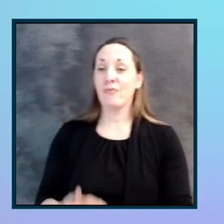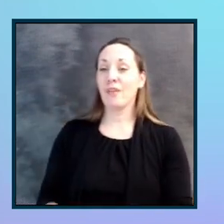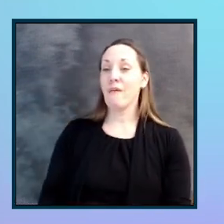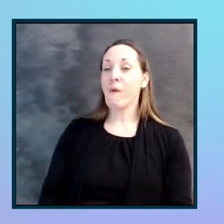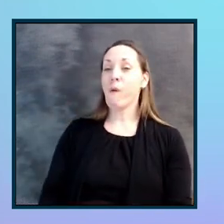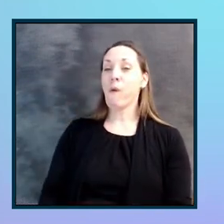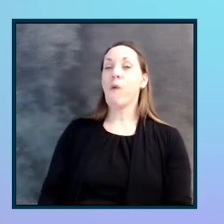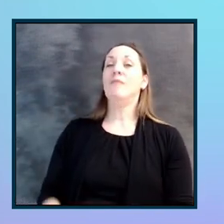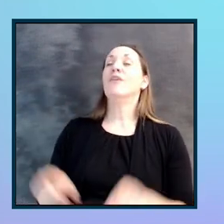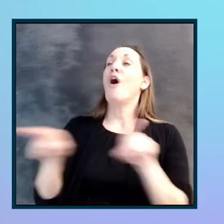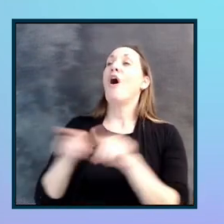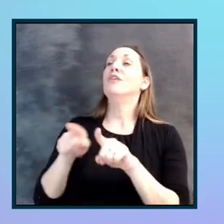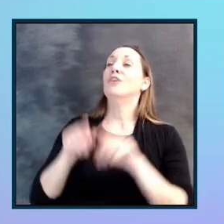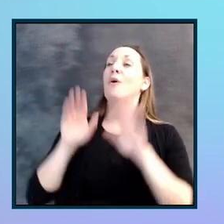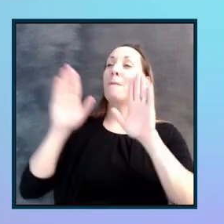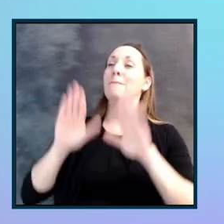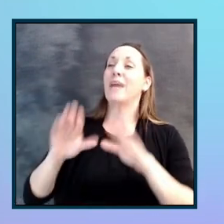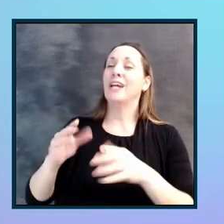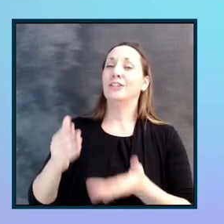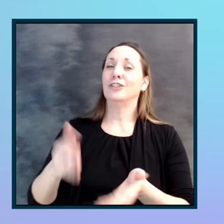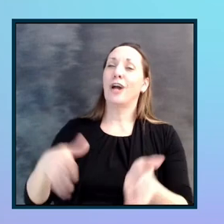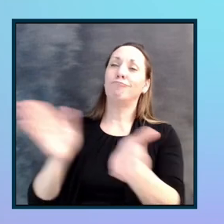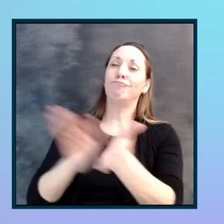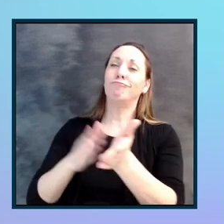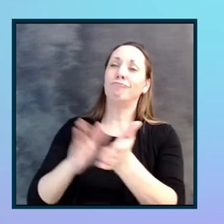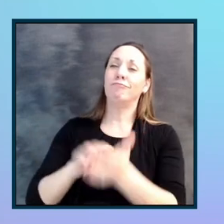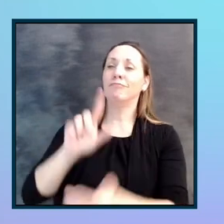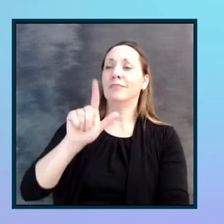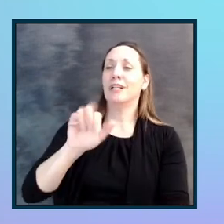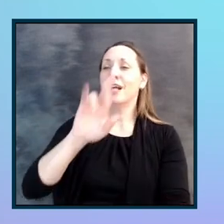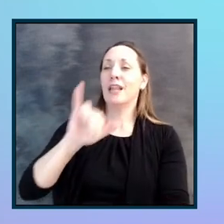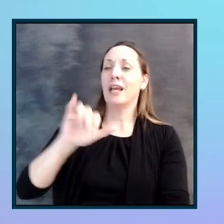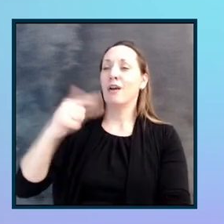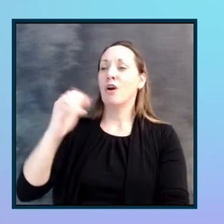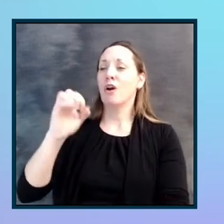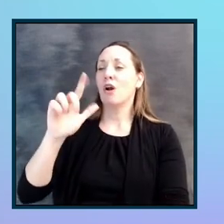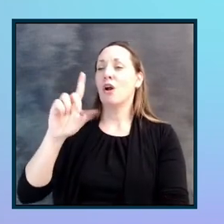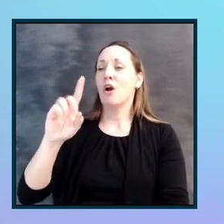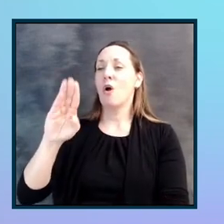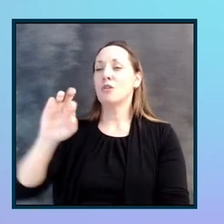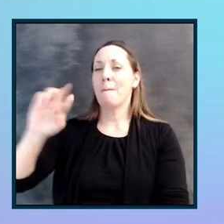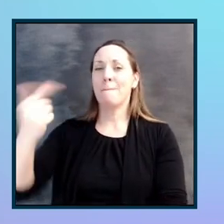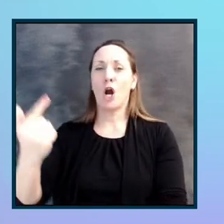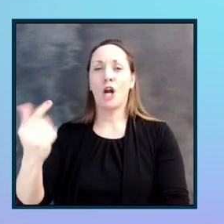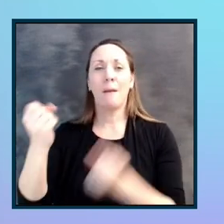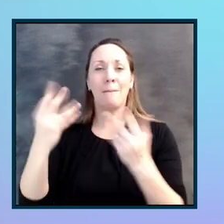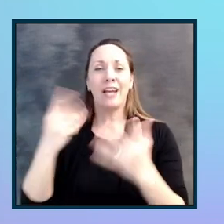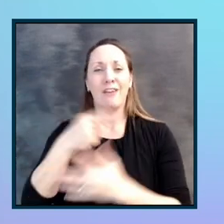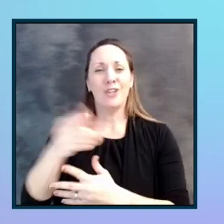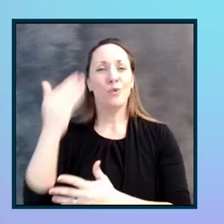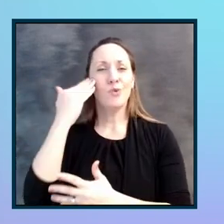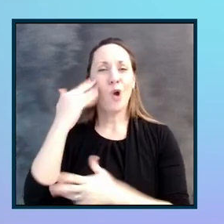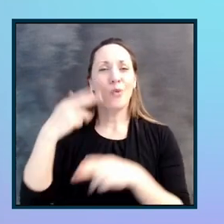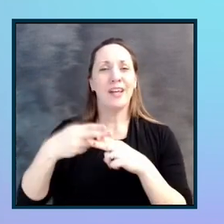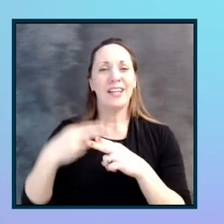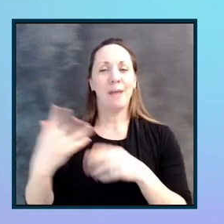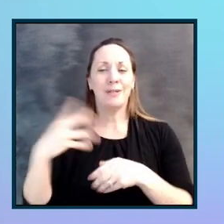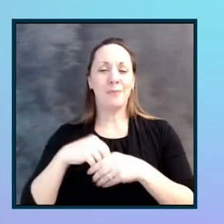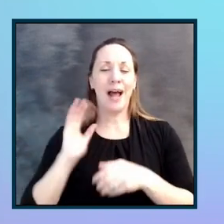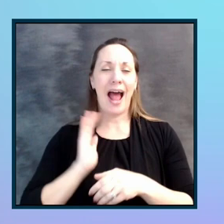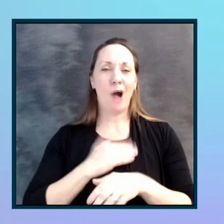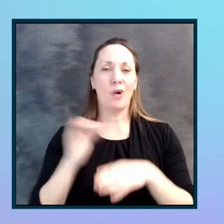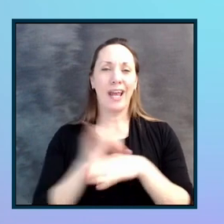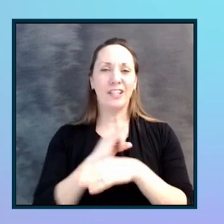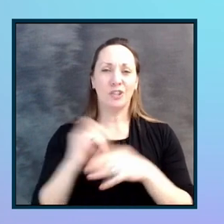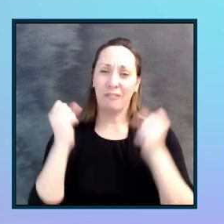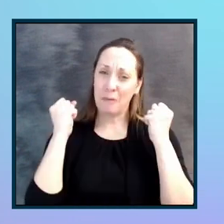shout out to Larry Goldberg, who really championed all this. A lot of, you know, the name he's been in our industry for many, many